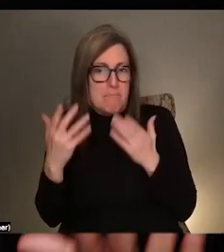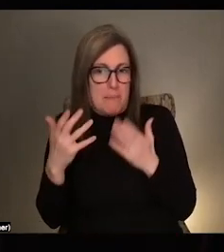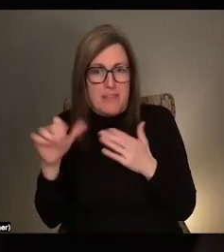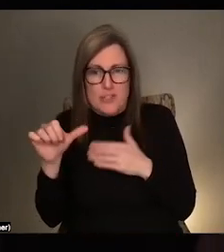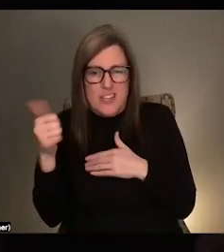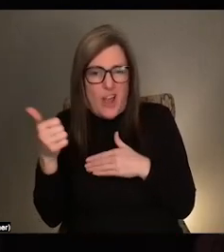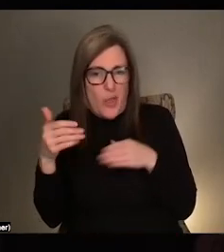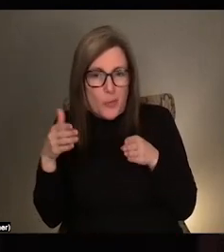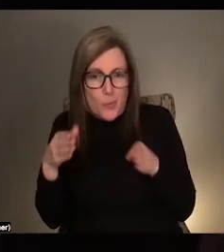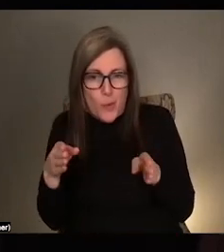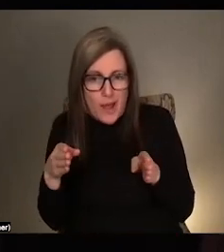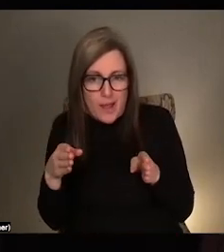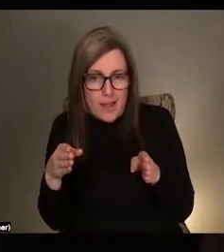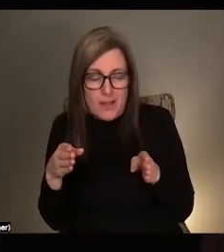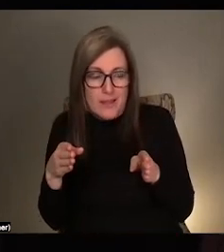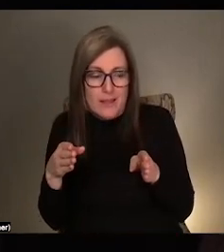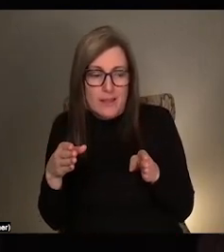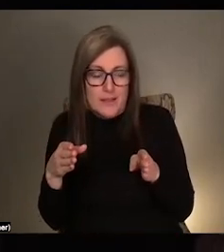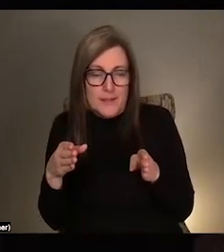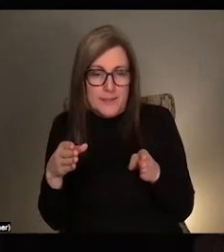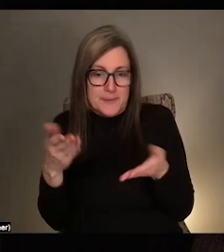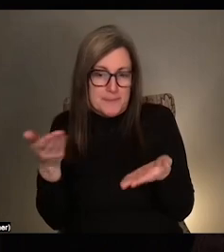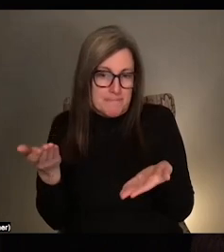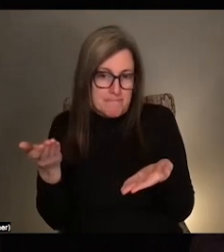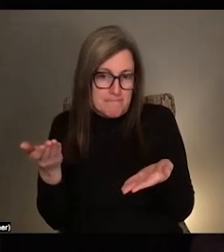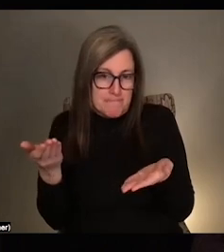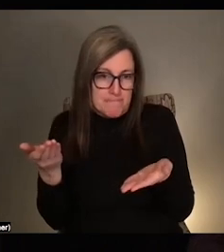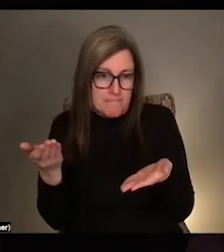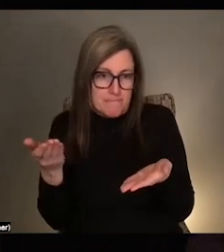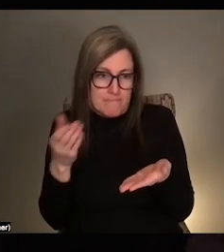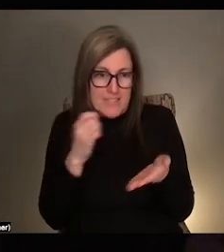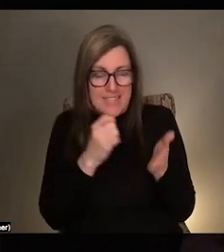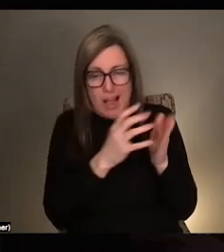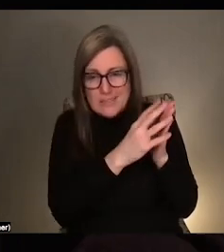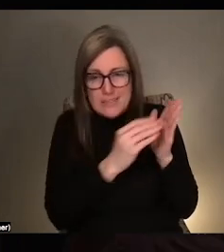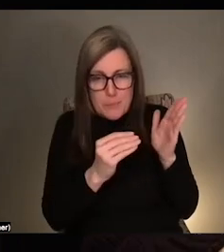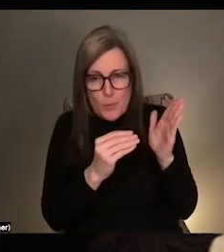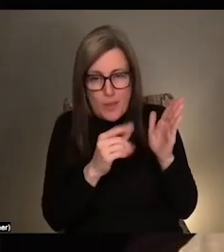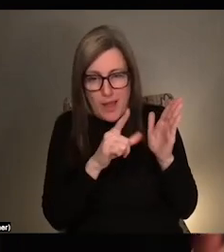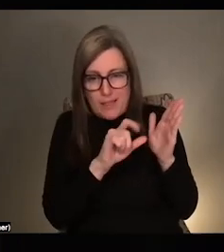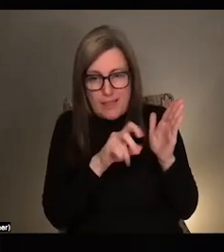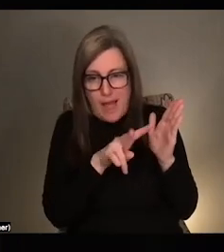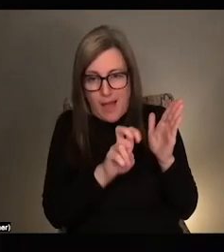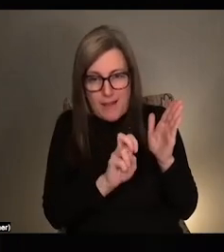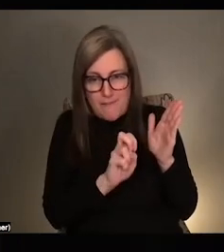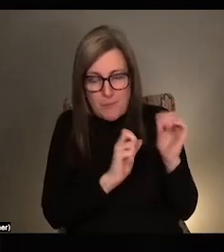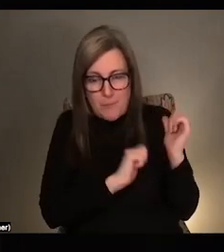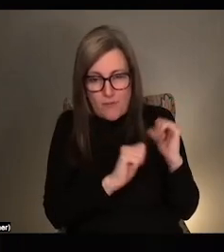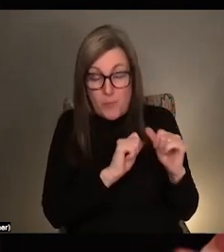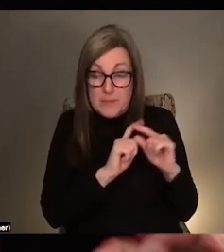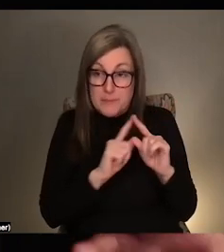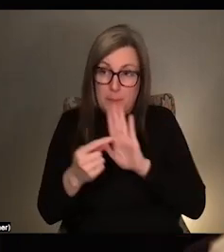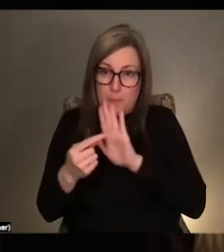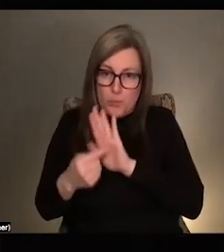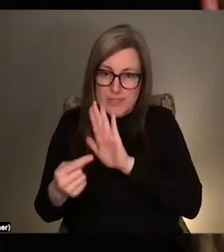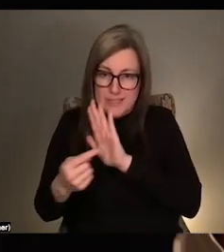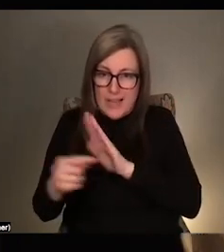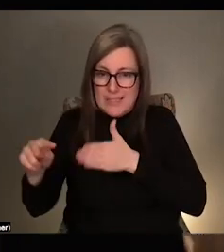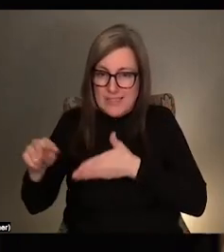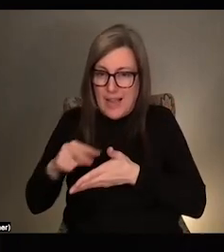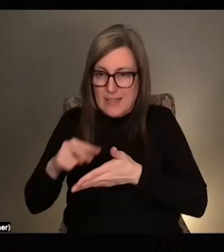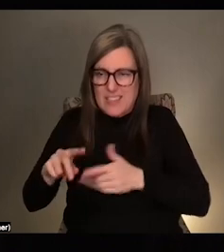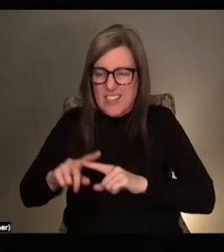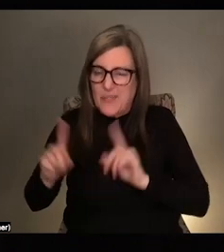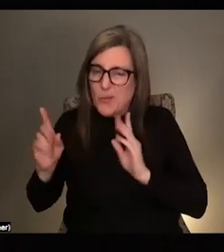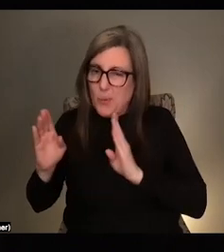to like not simulate live performance, but just like present dance in a way that is not so,